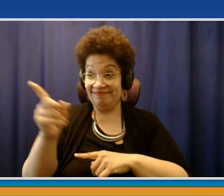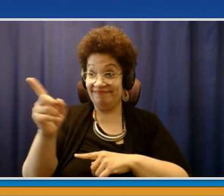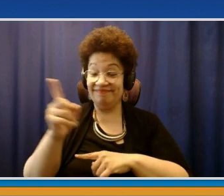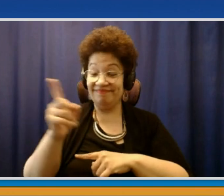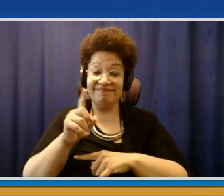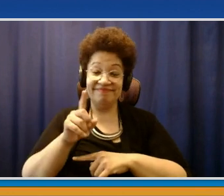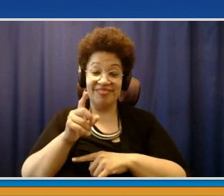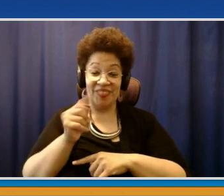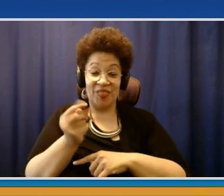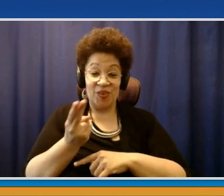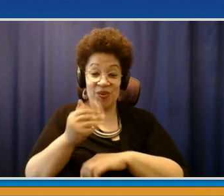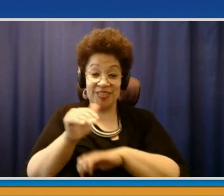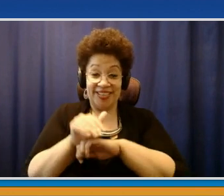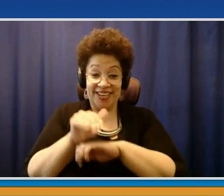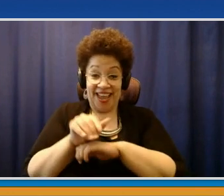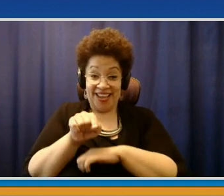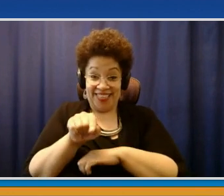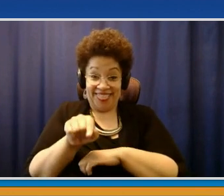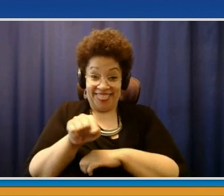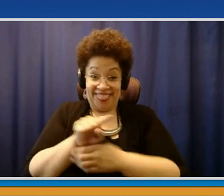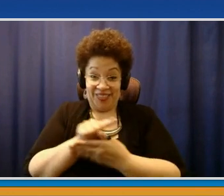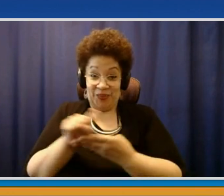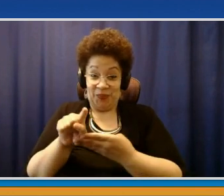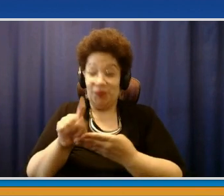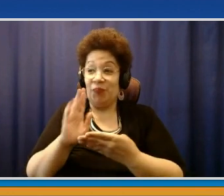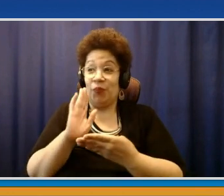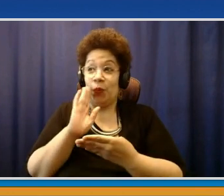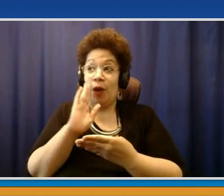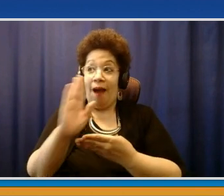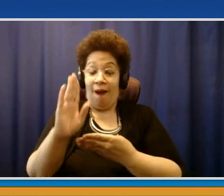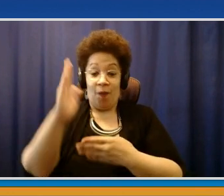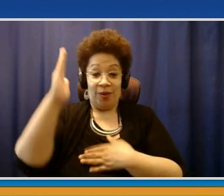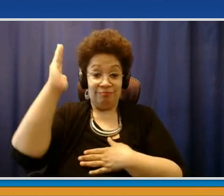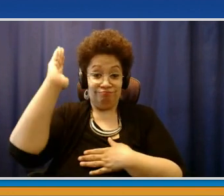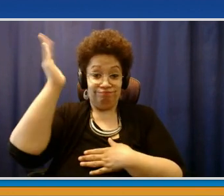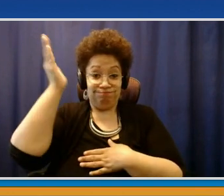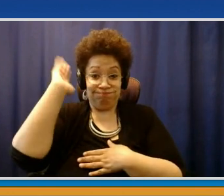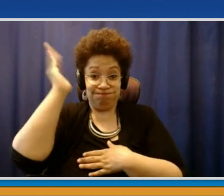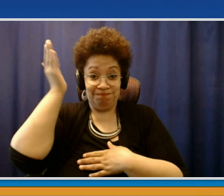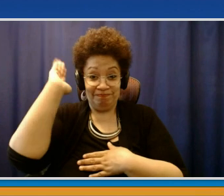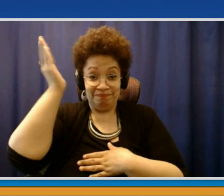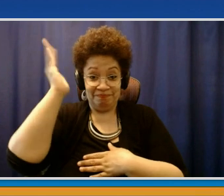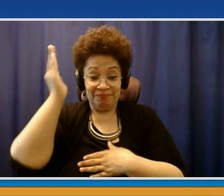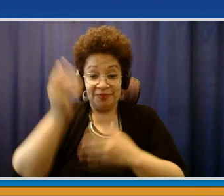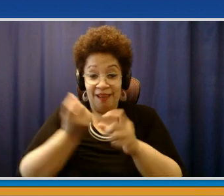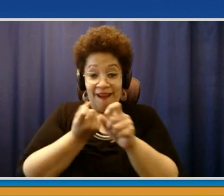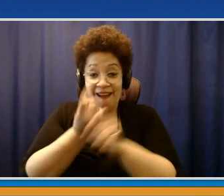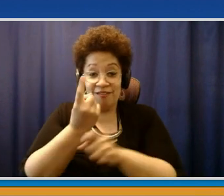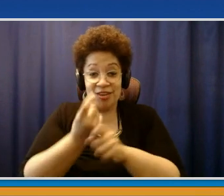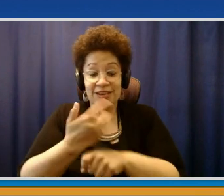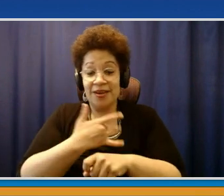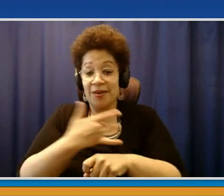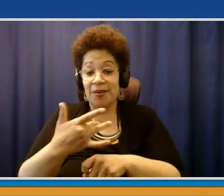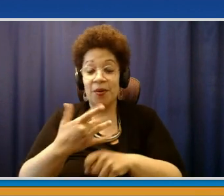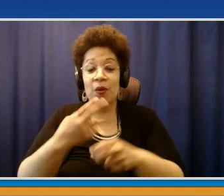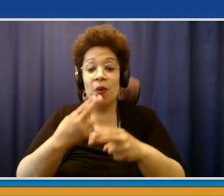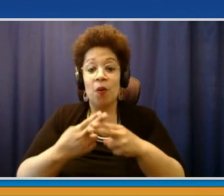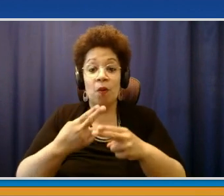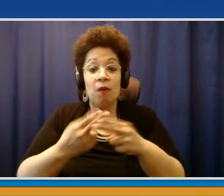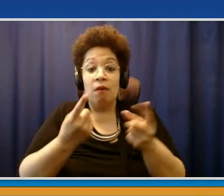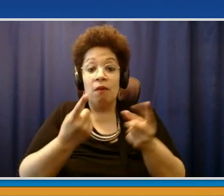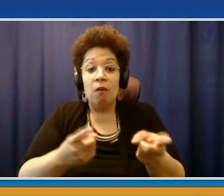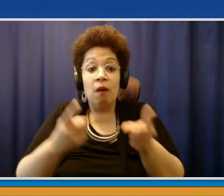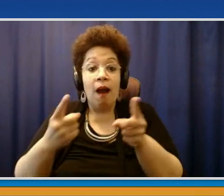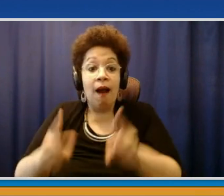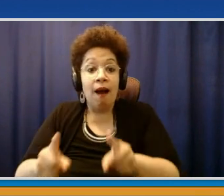message to the Westchester County Board of Legislators in the Board of Legislators Chamber on the eighth floor of the county office building. Members of the